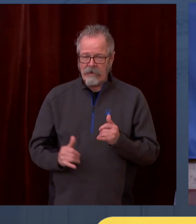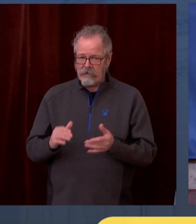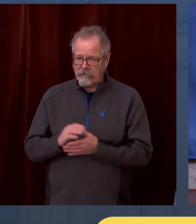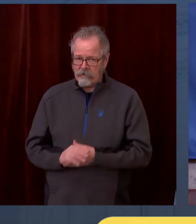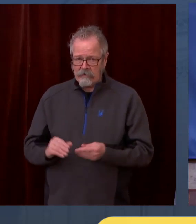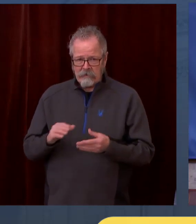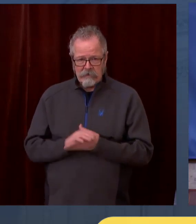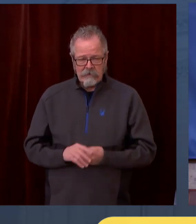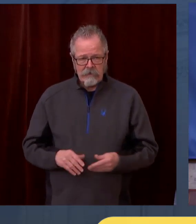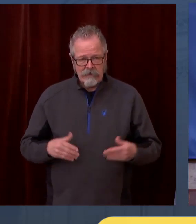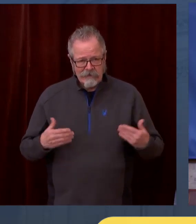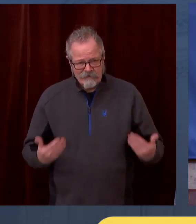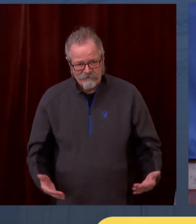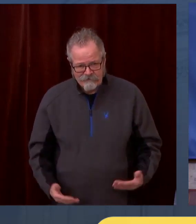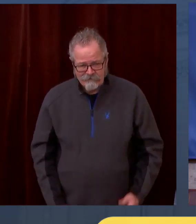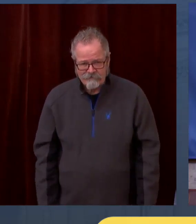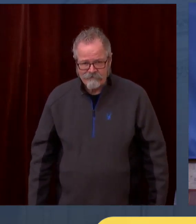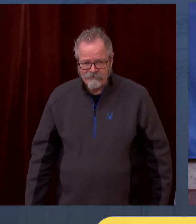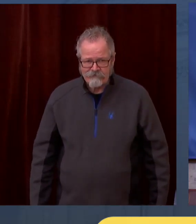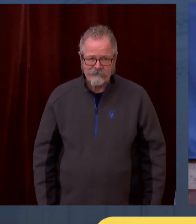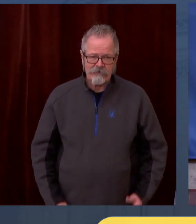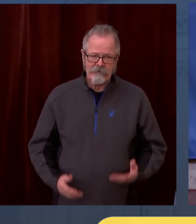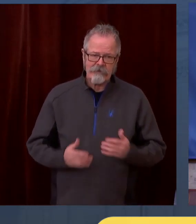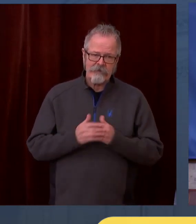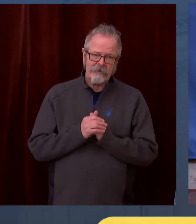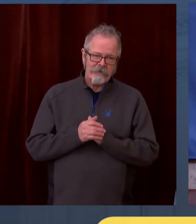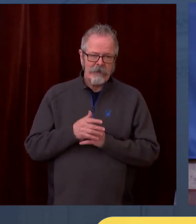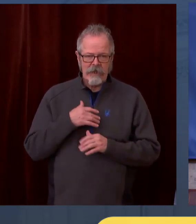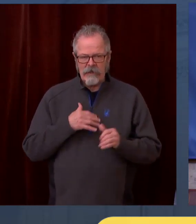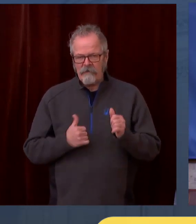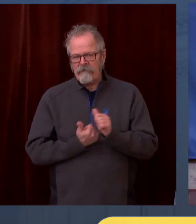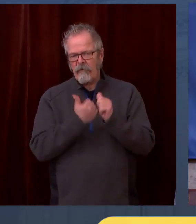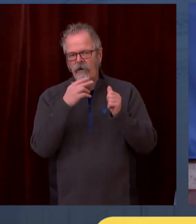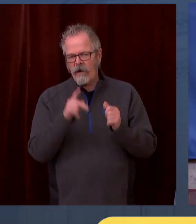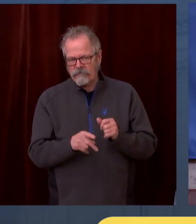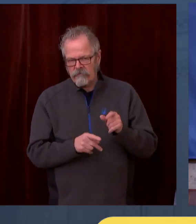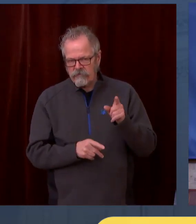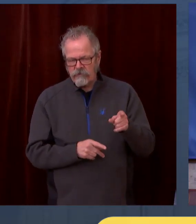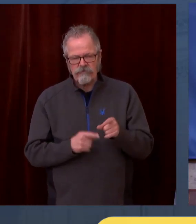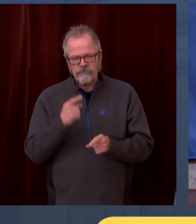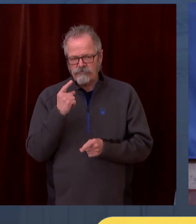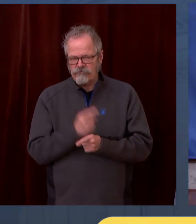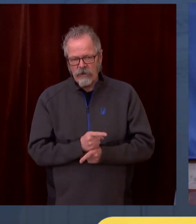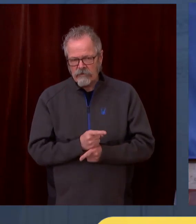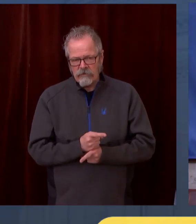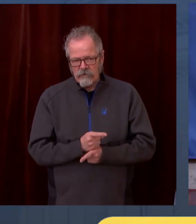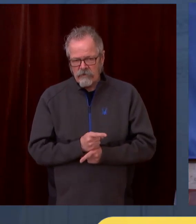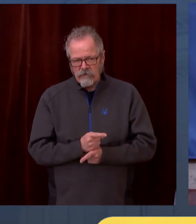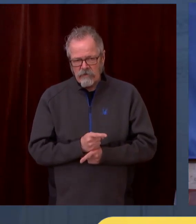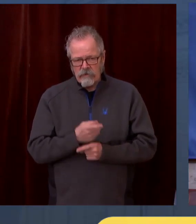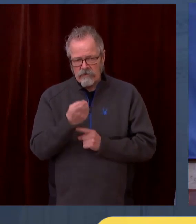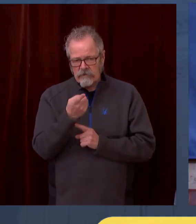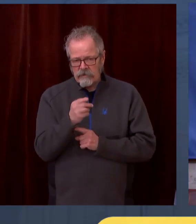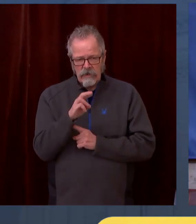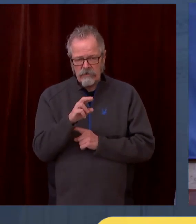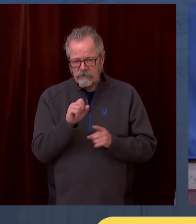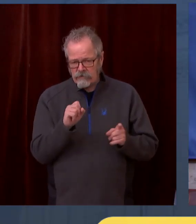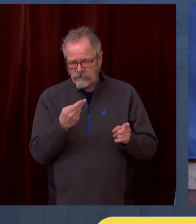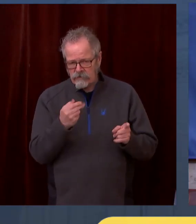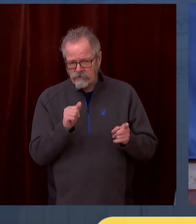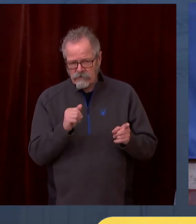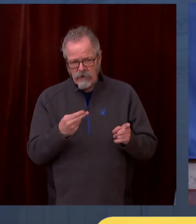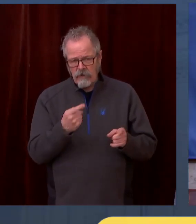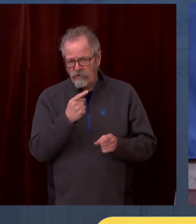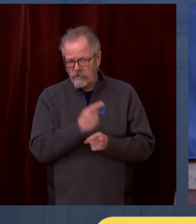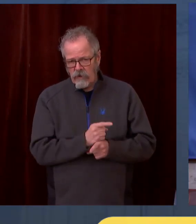No, just, just to follow up what Dr. Shaw said, yes, we're going to continue to look at evolving science. But I do want to reiterate, it's important